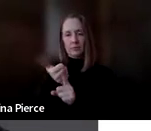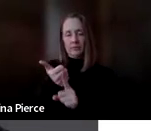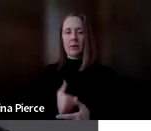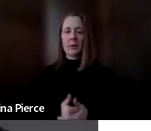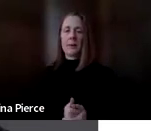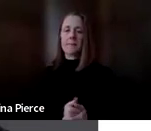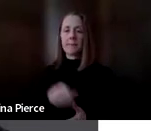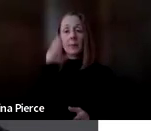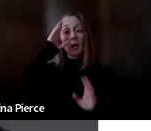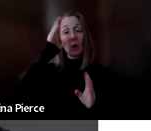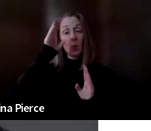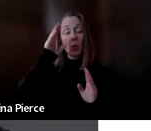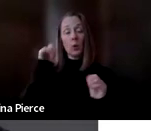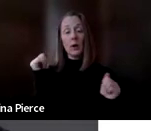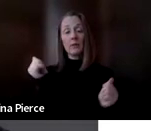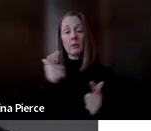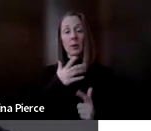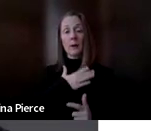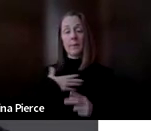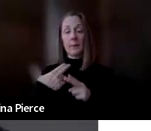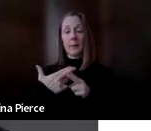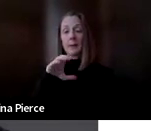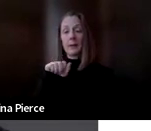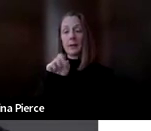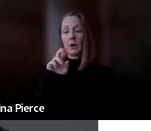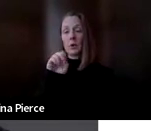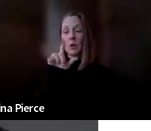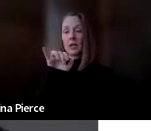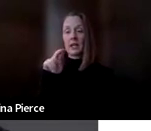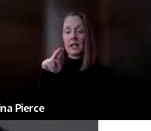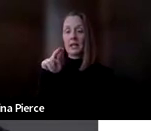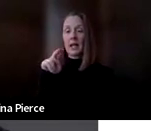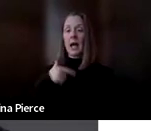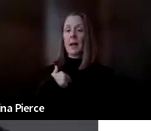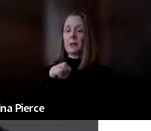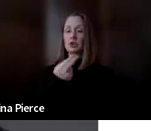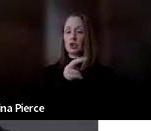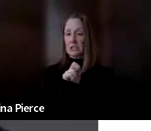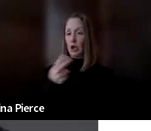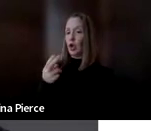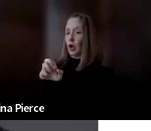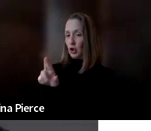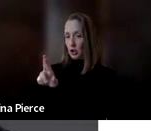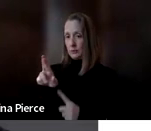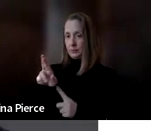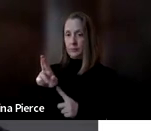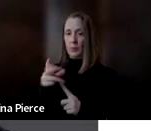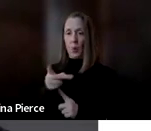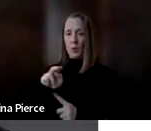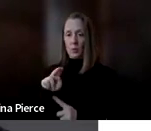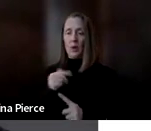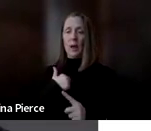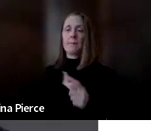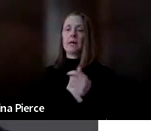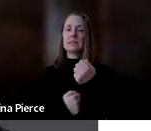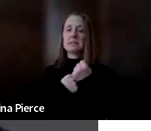Hello, everyone. I am Carolyn Parker. My pronouns are also she, her. I am an assistive technology